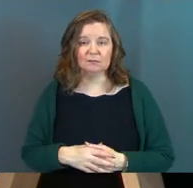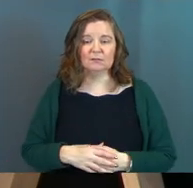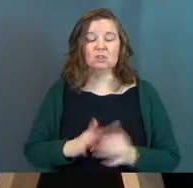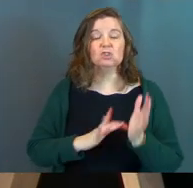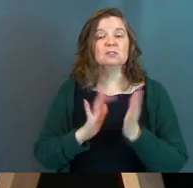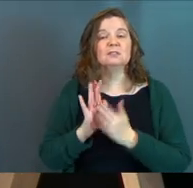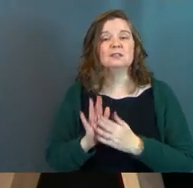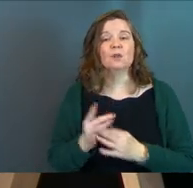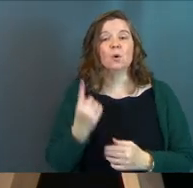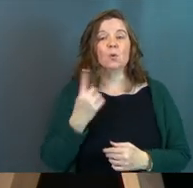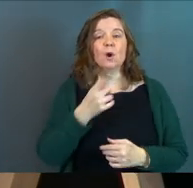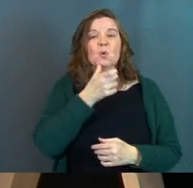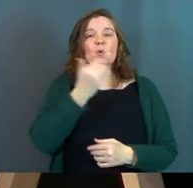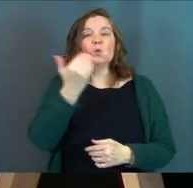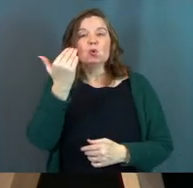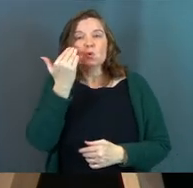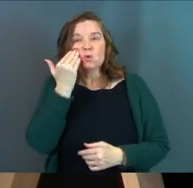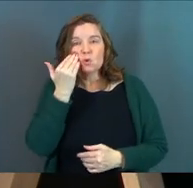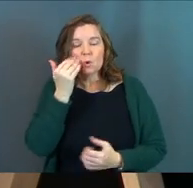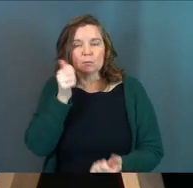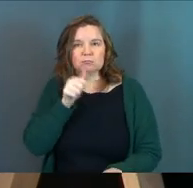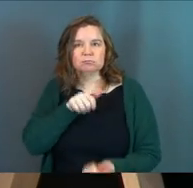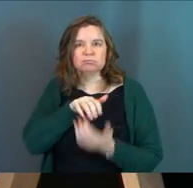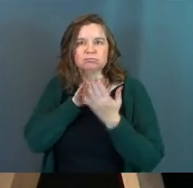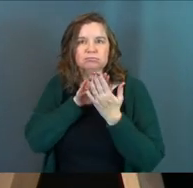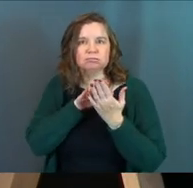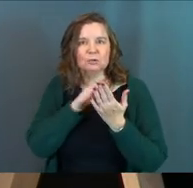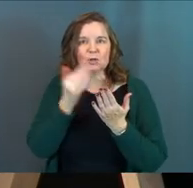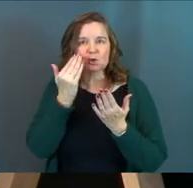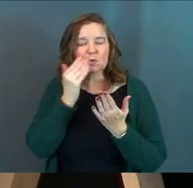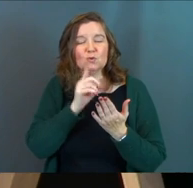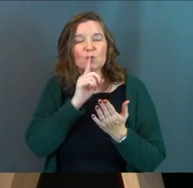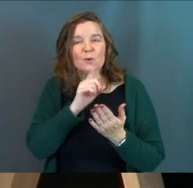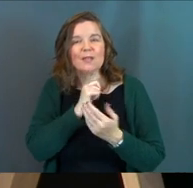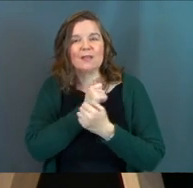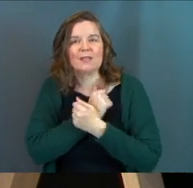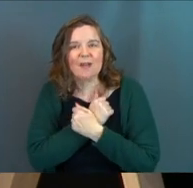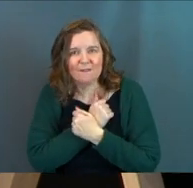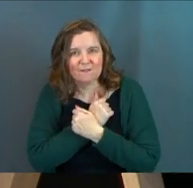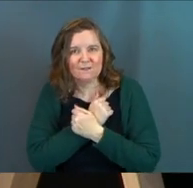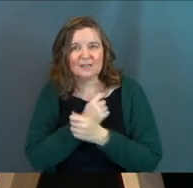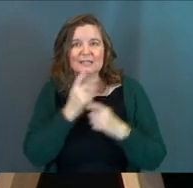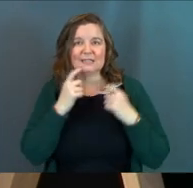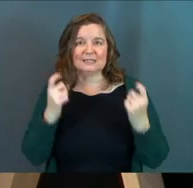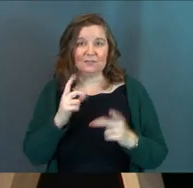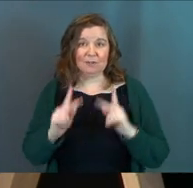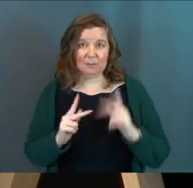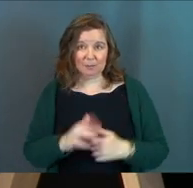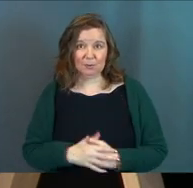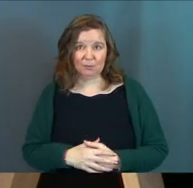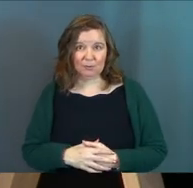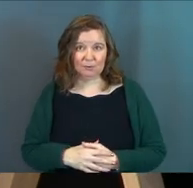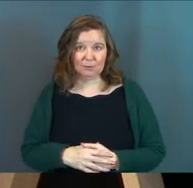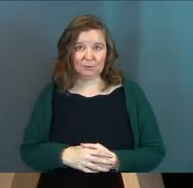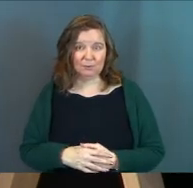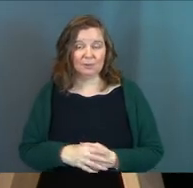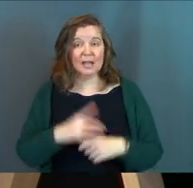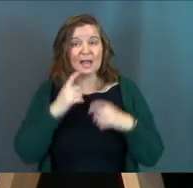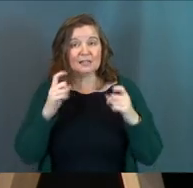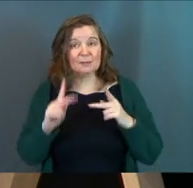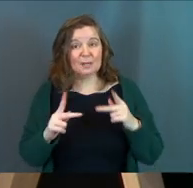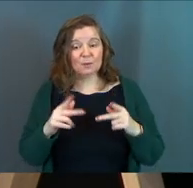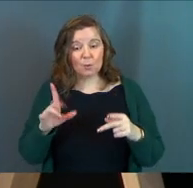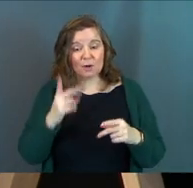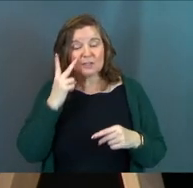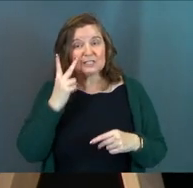Jesus is the one who knew up close what it was to really love sinful people. And sinful